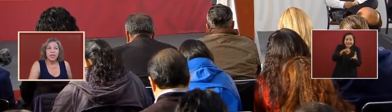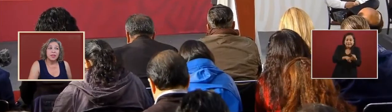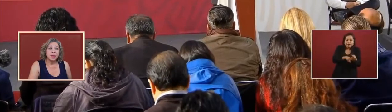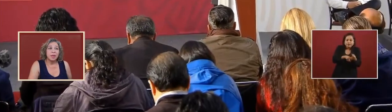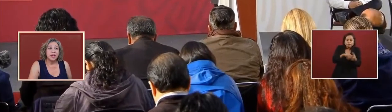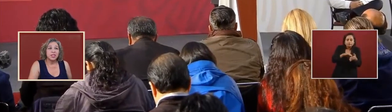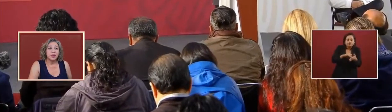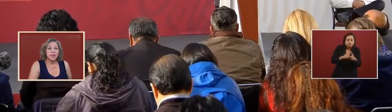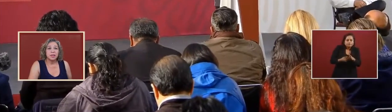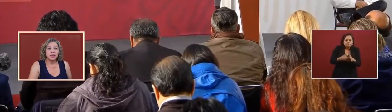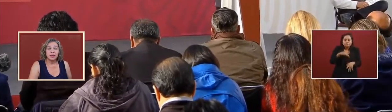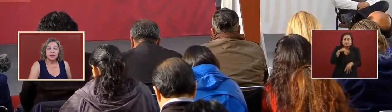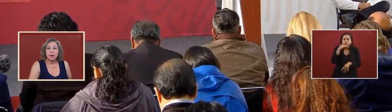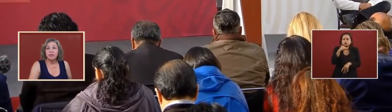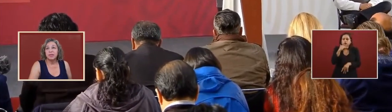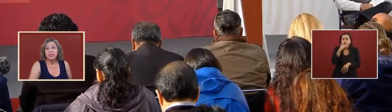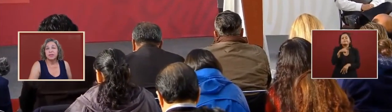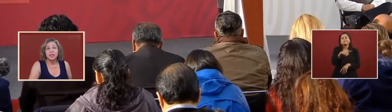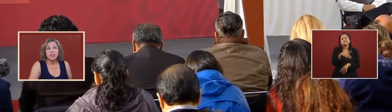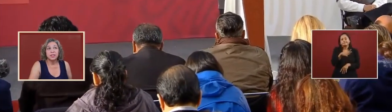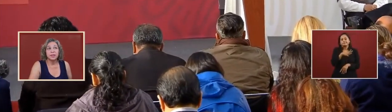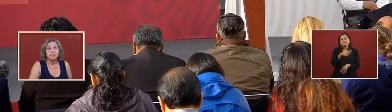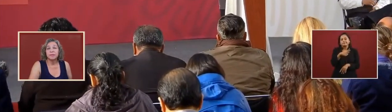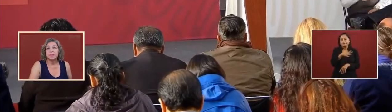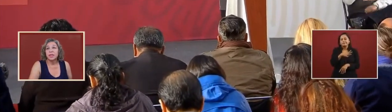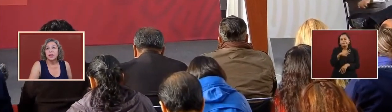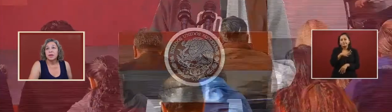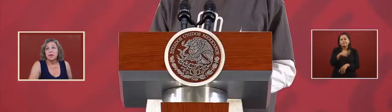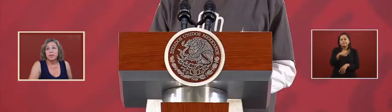in that management of these funds